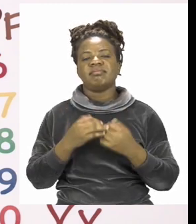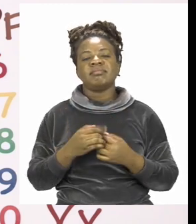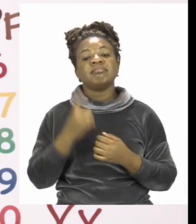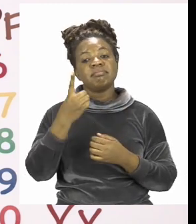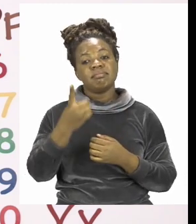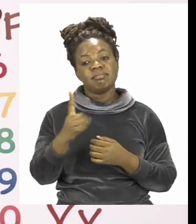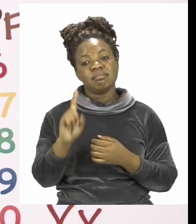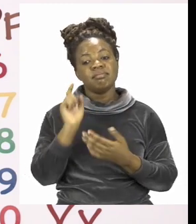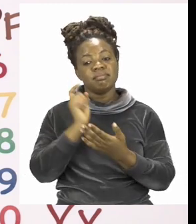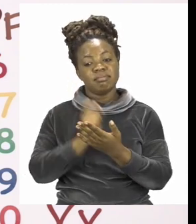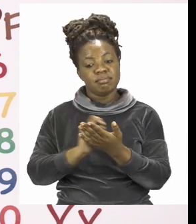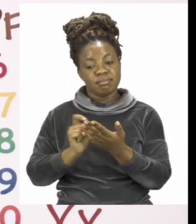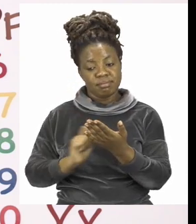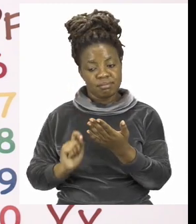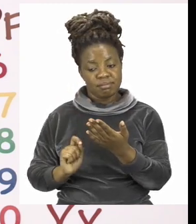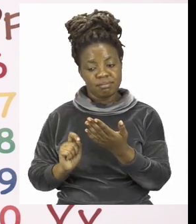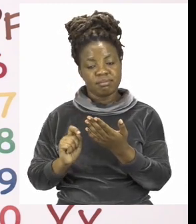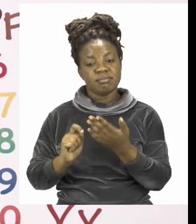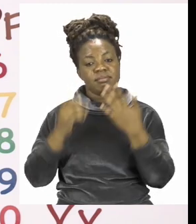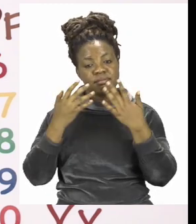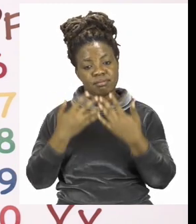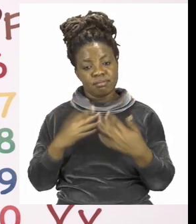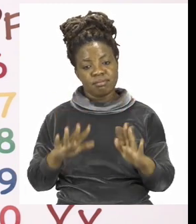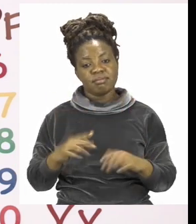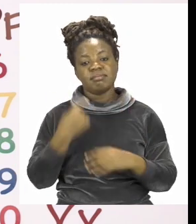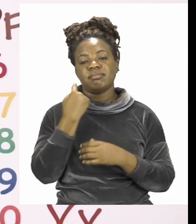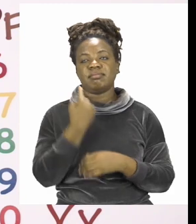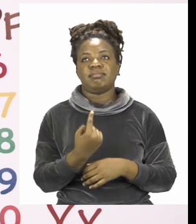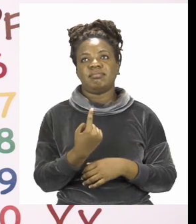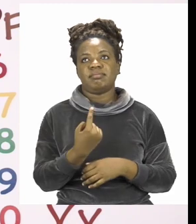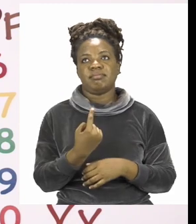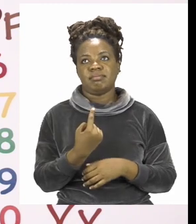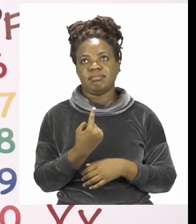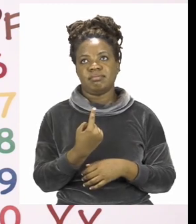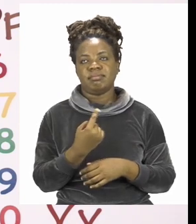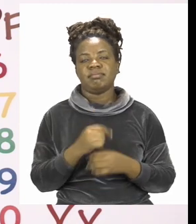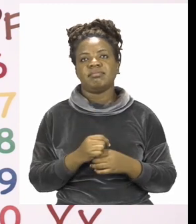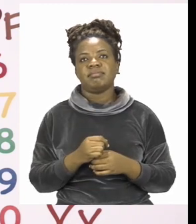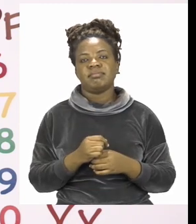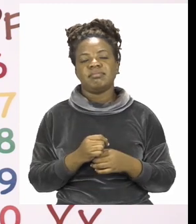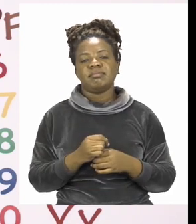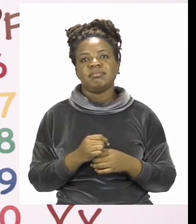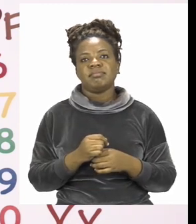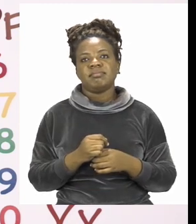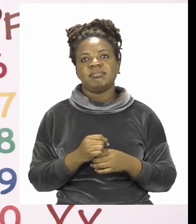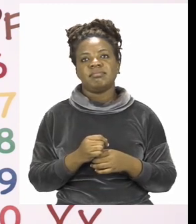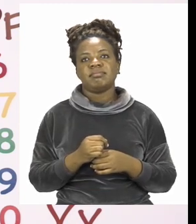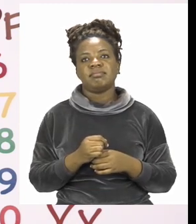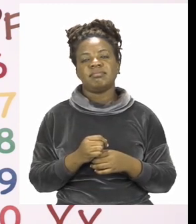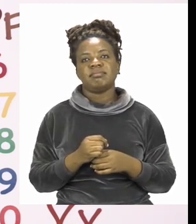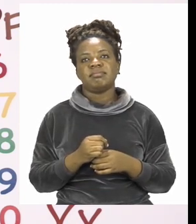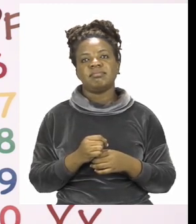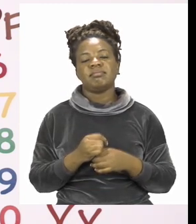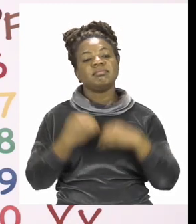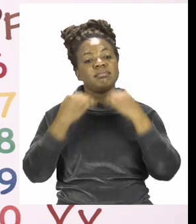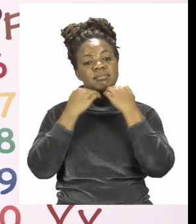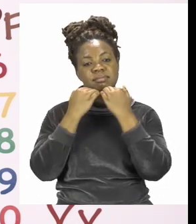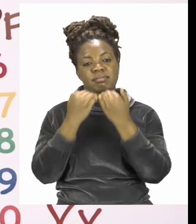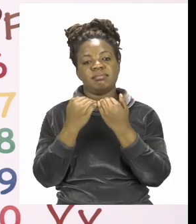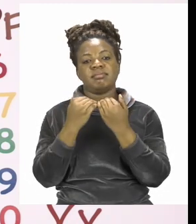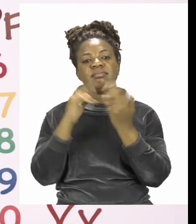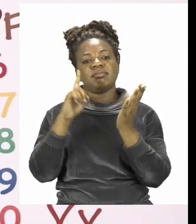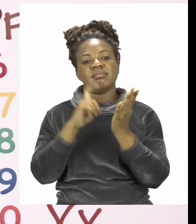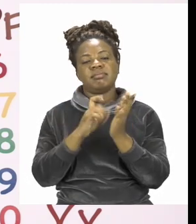you finish all your work by yourself. Now that we are done, it is important for us to